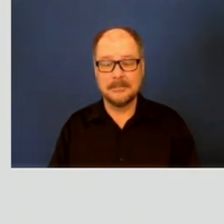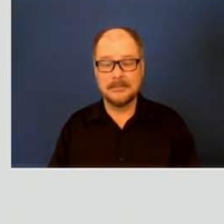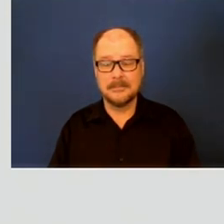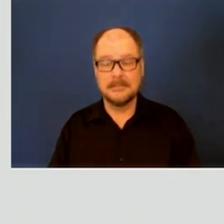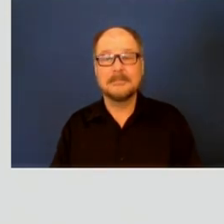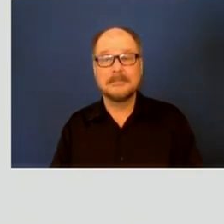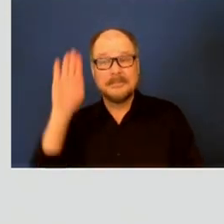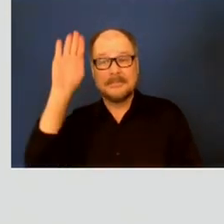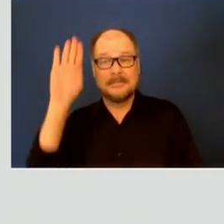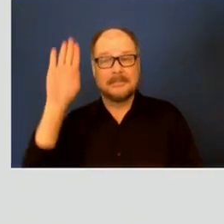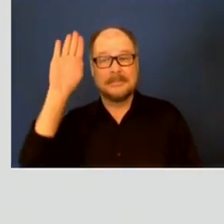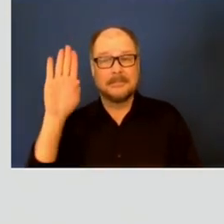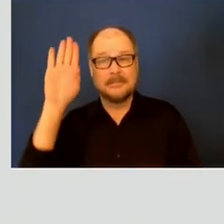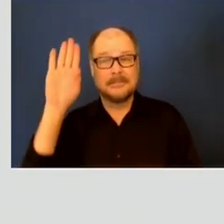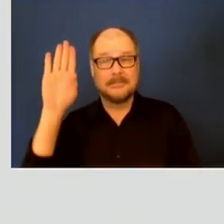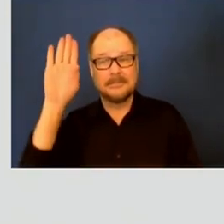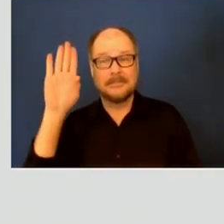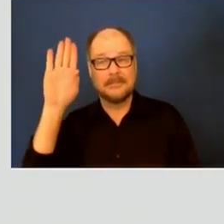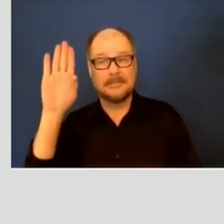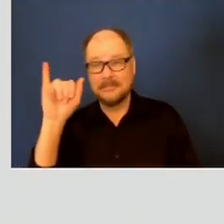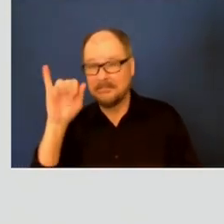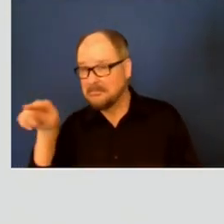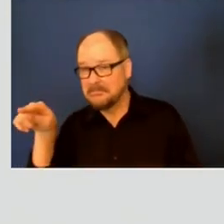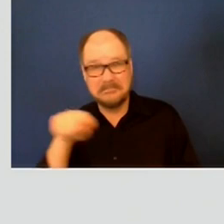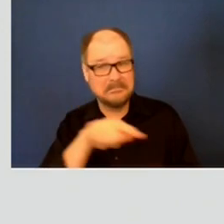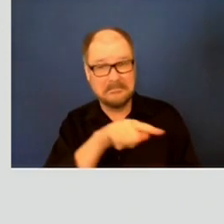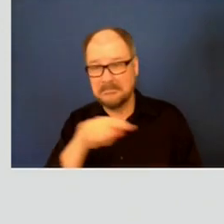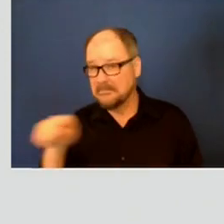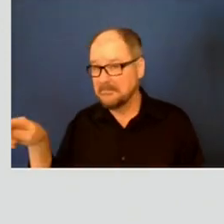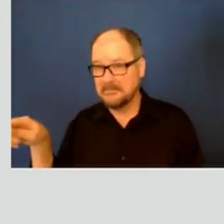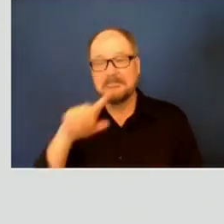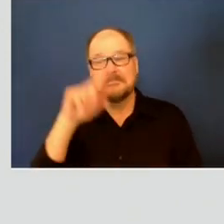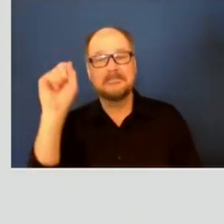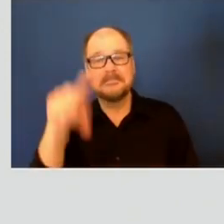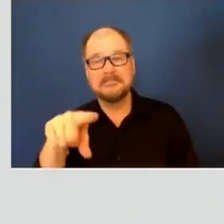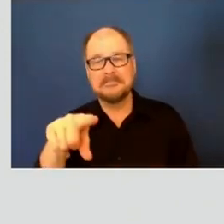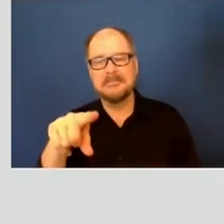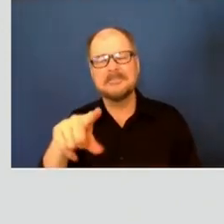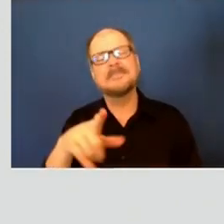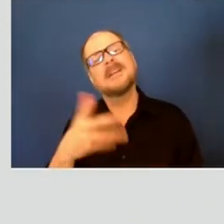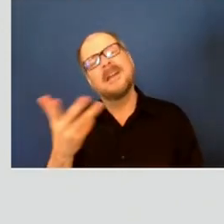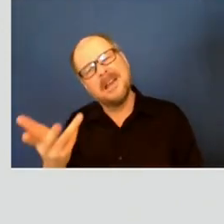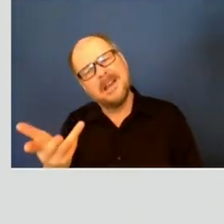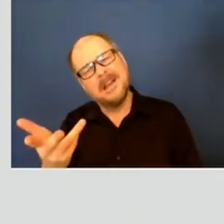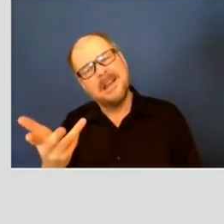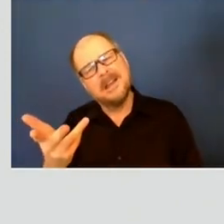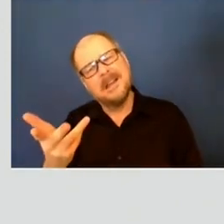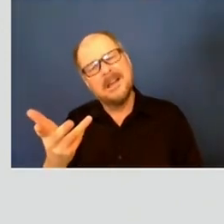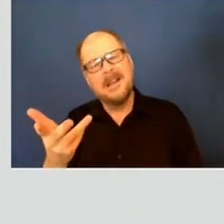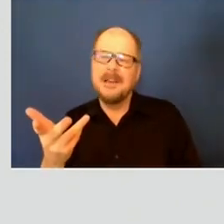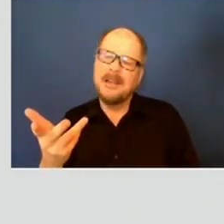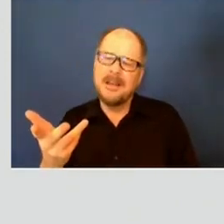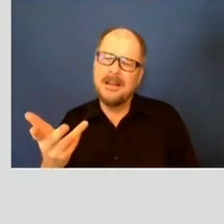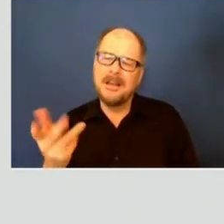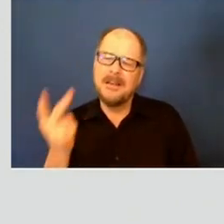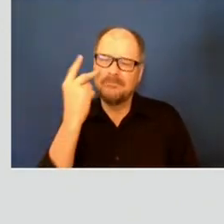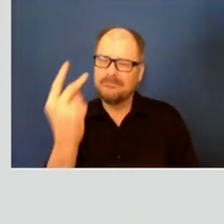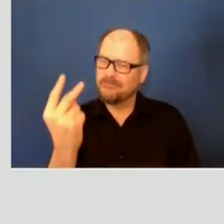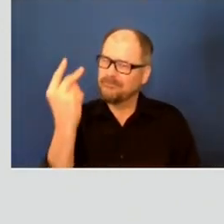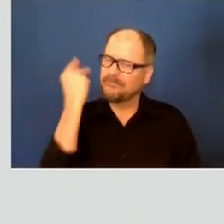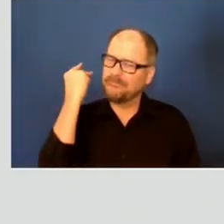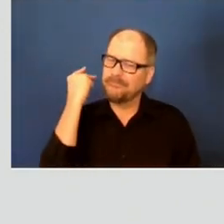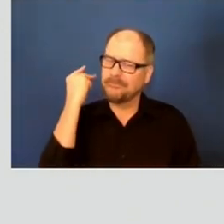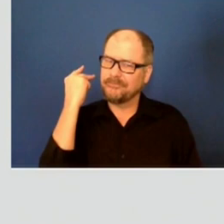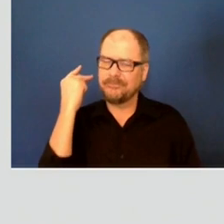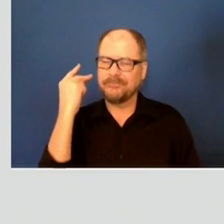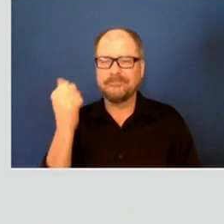I'll end with one, if nobody else has one. Do you reflect on the past couple